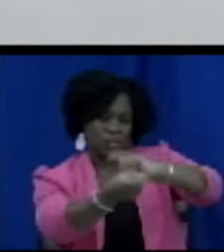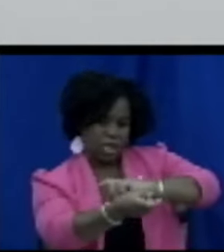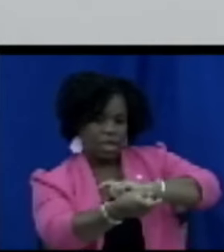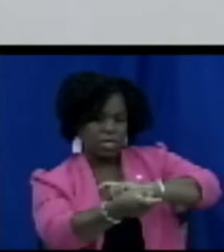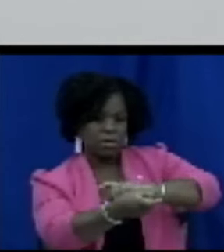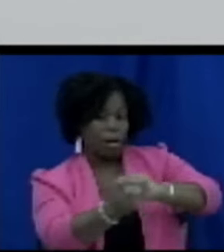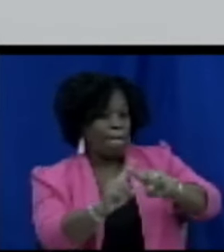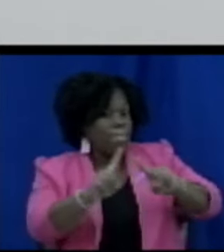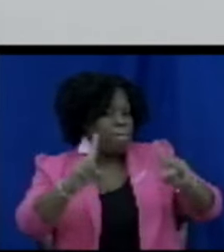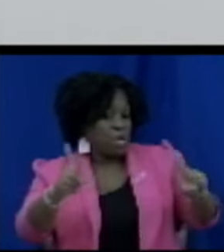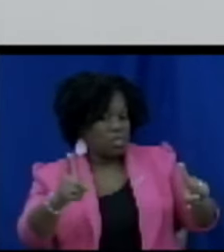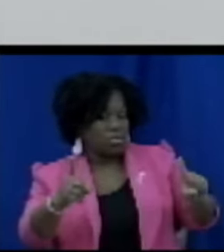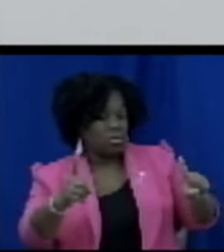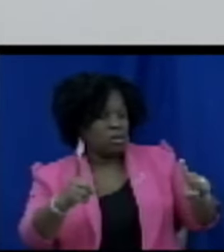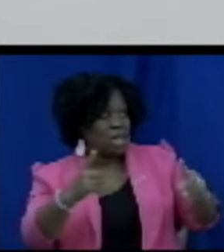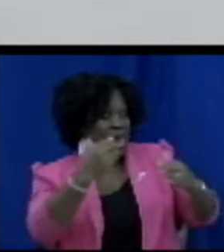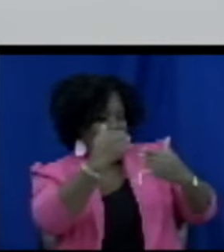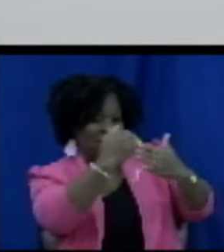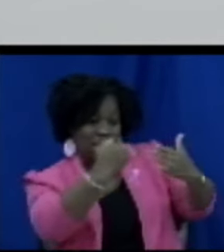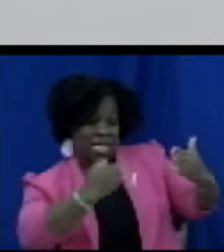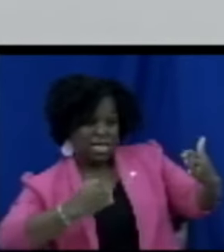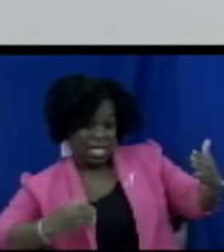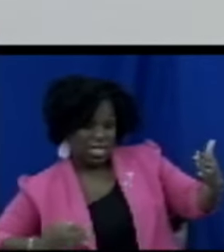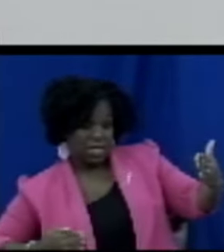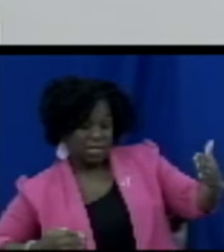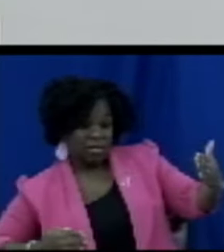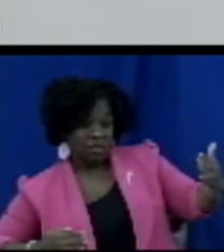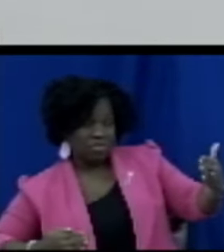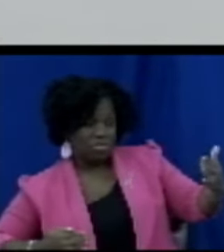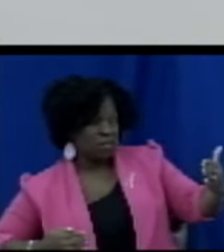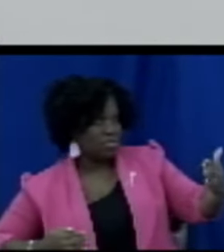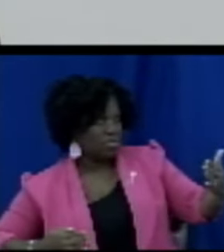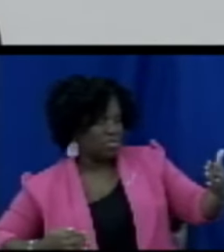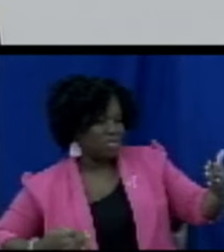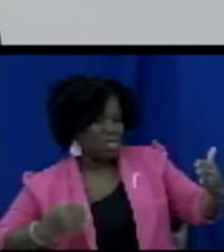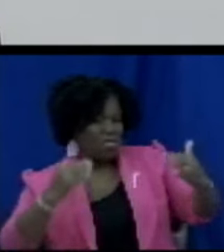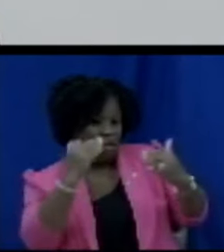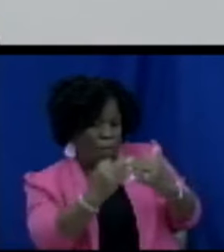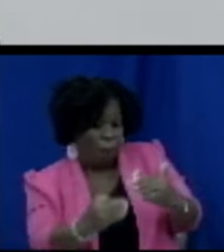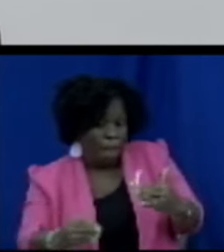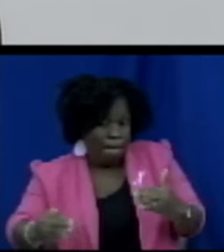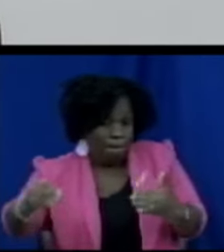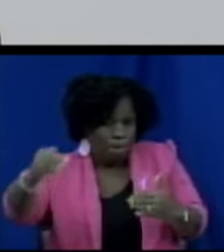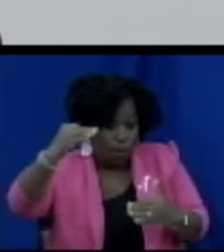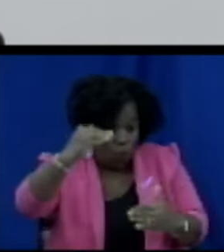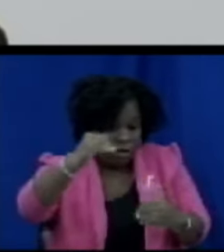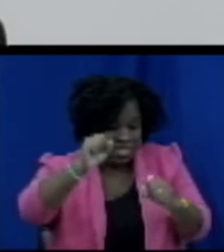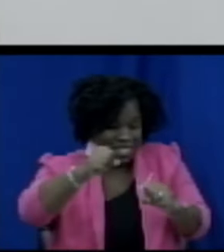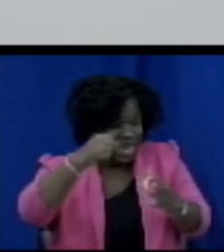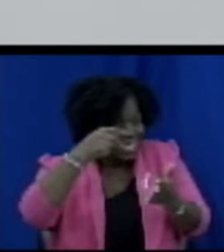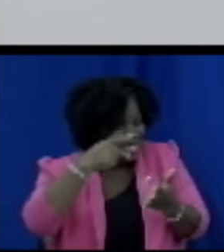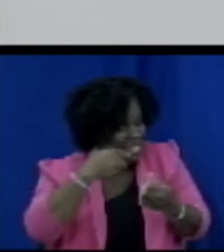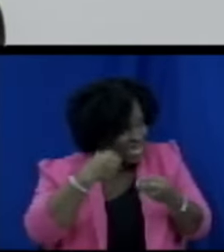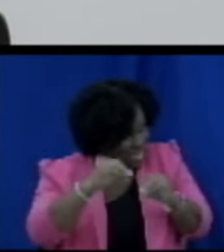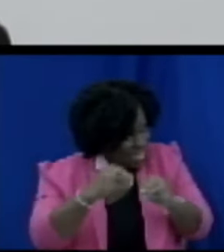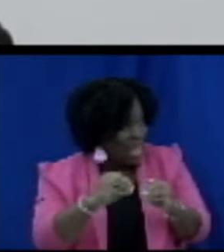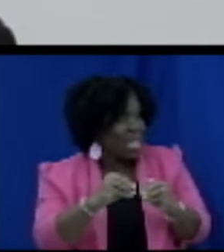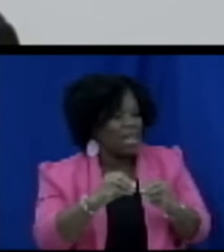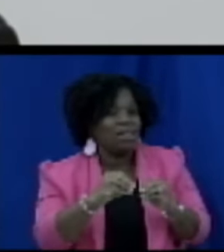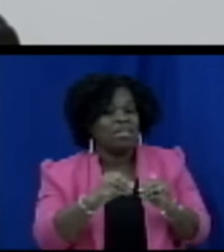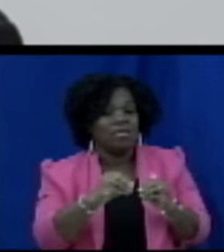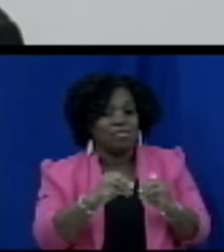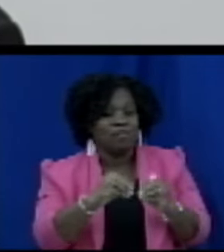retail price in special districts and the maximum retail price in Bastia so the